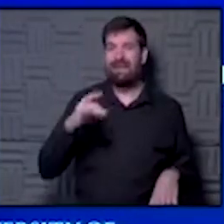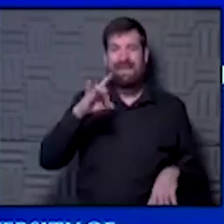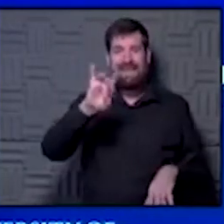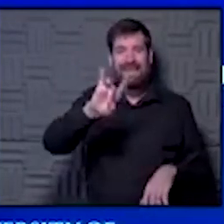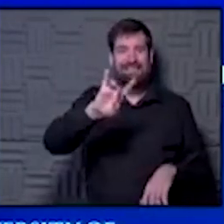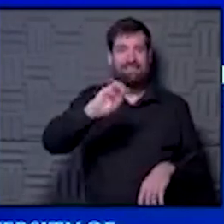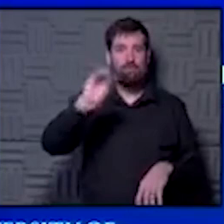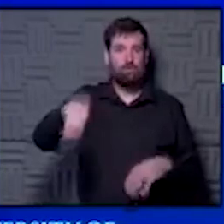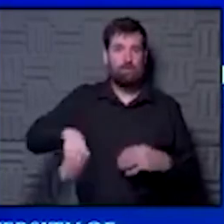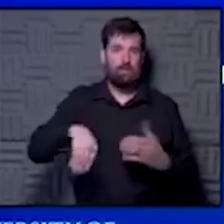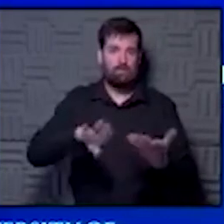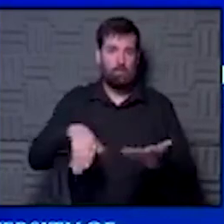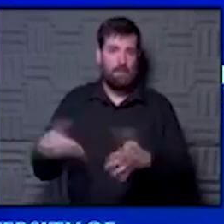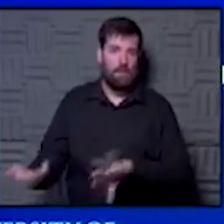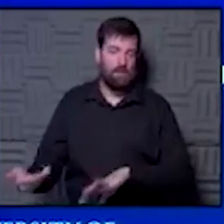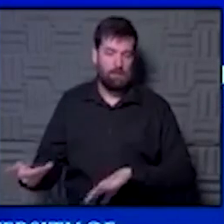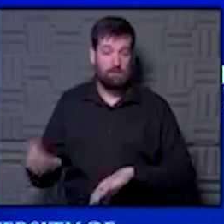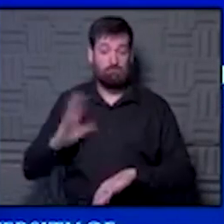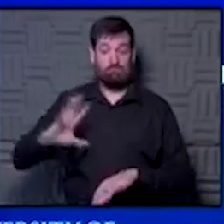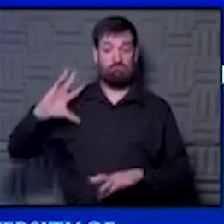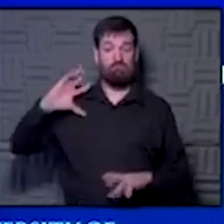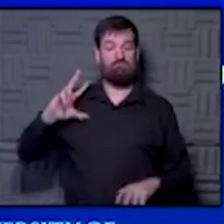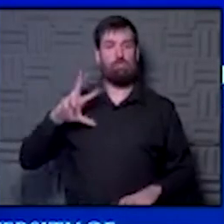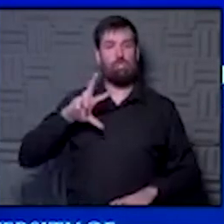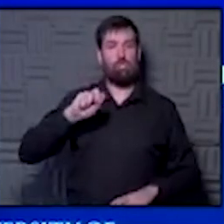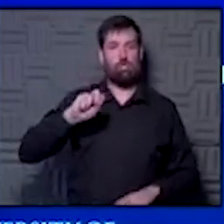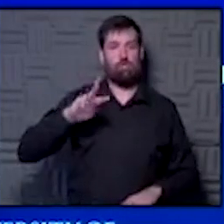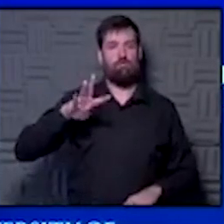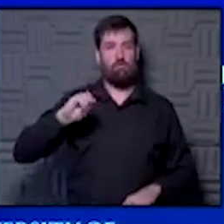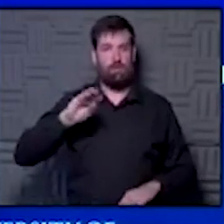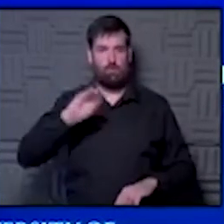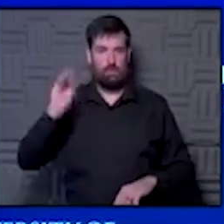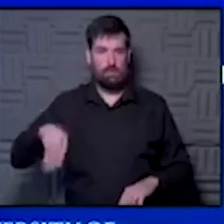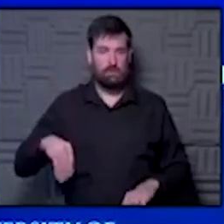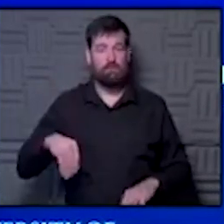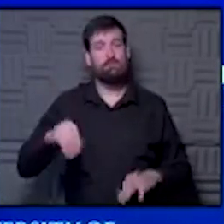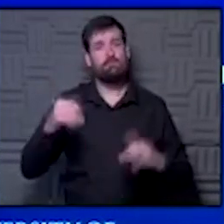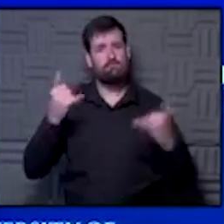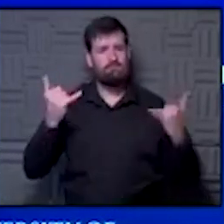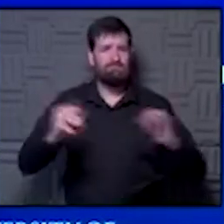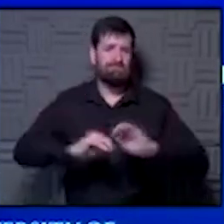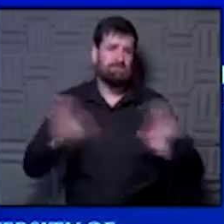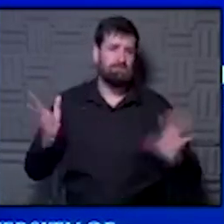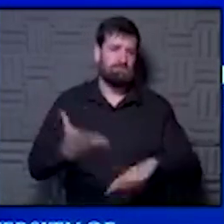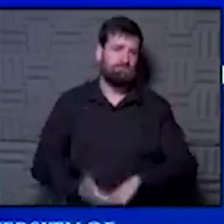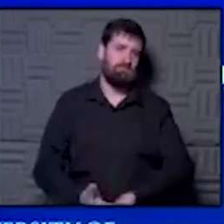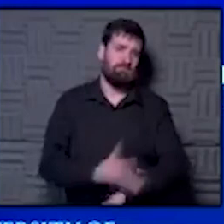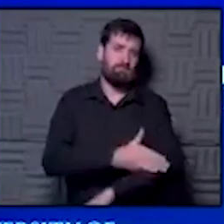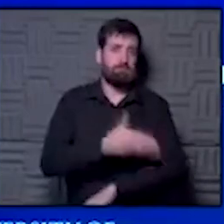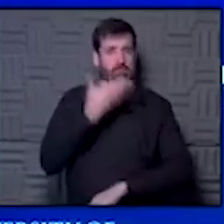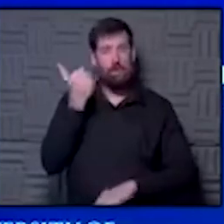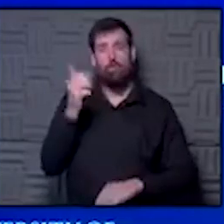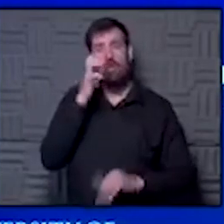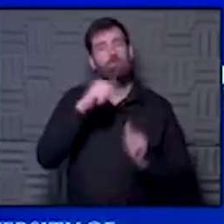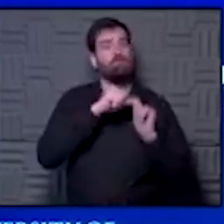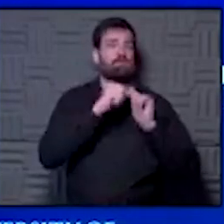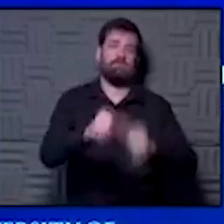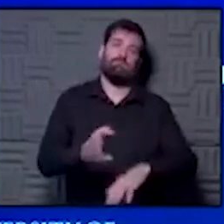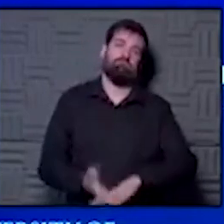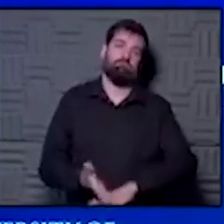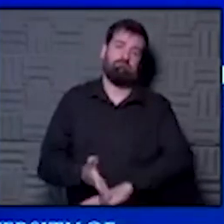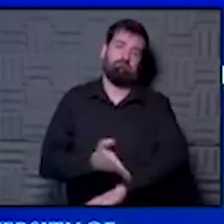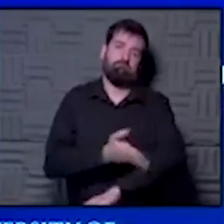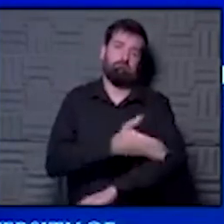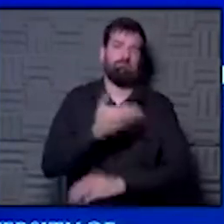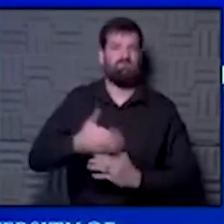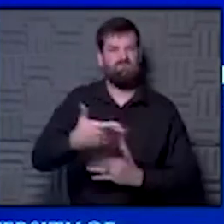rate. We're originally in the crisis that was around 30 or 40 percent. Clearly things are better now than they were. And I think they're going to get a lot better over the